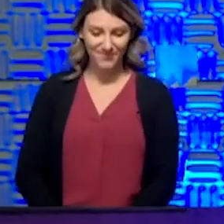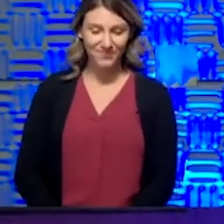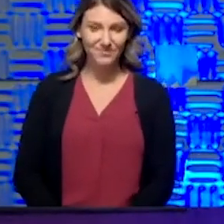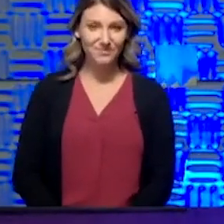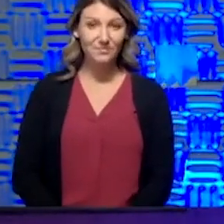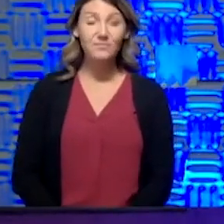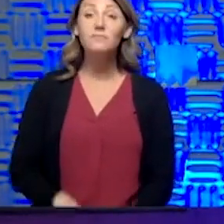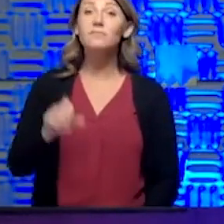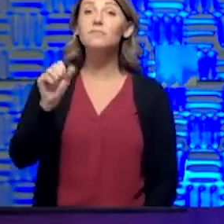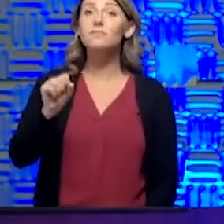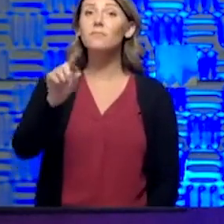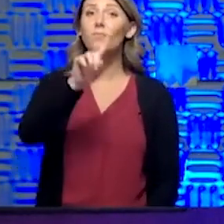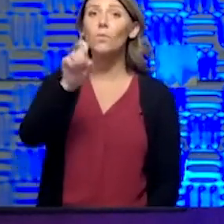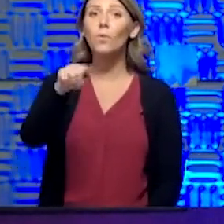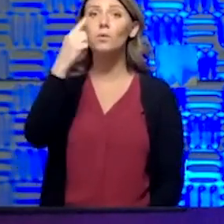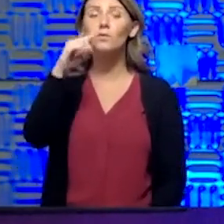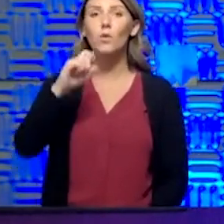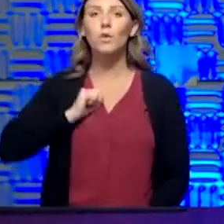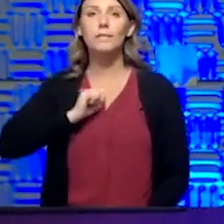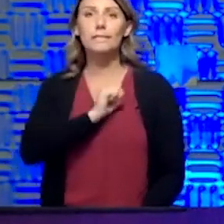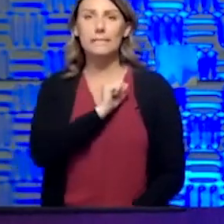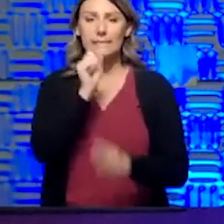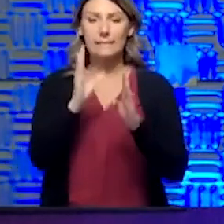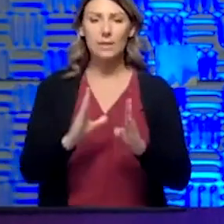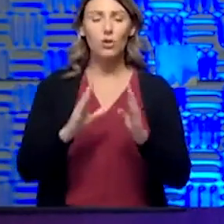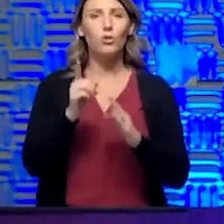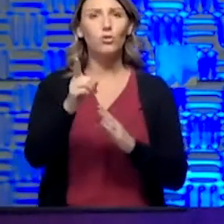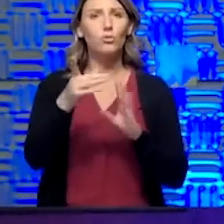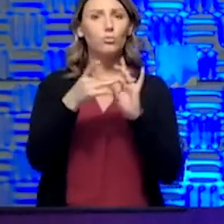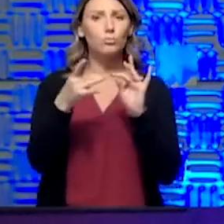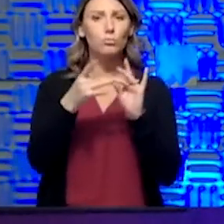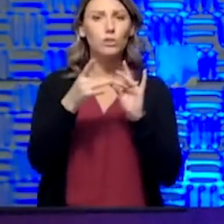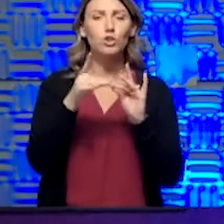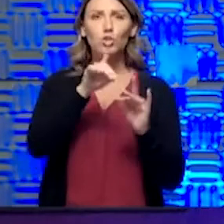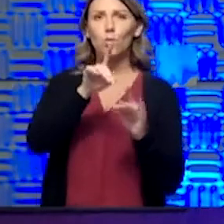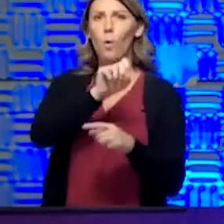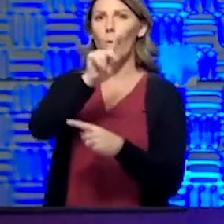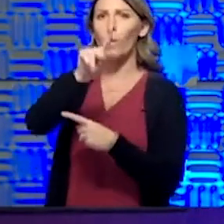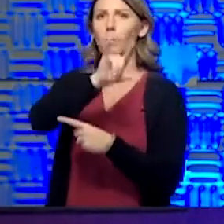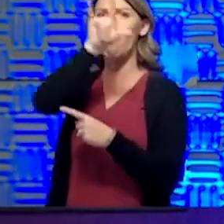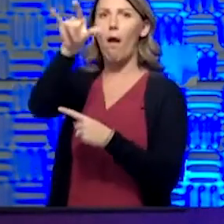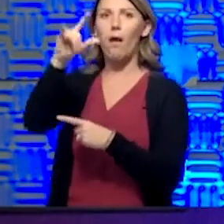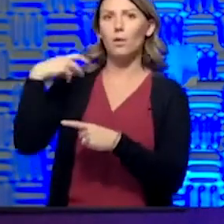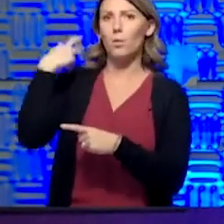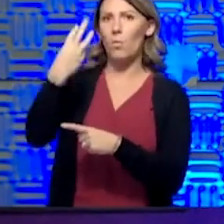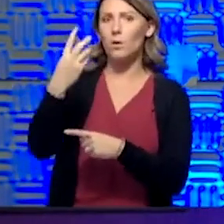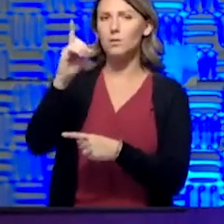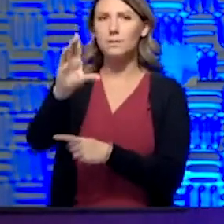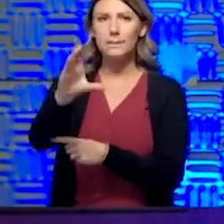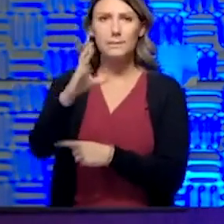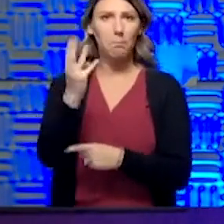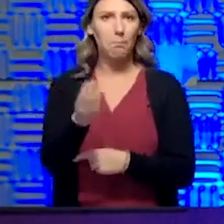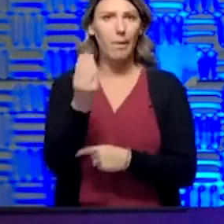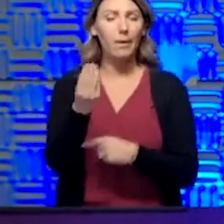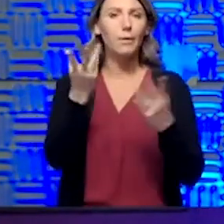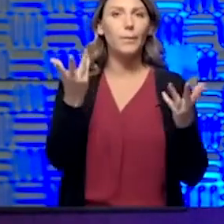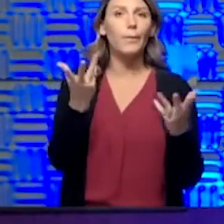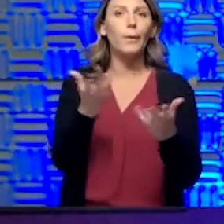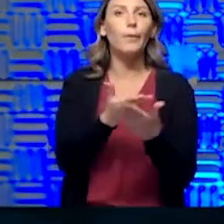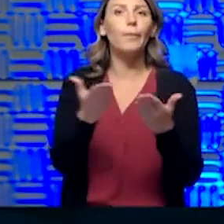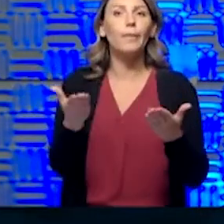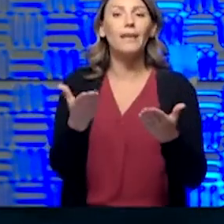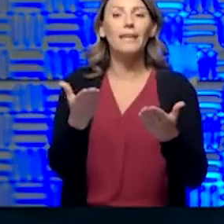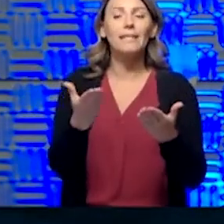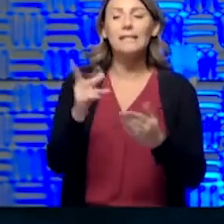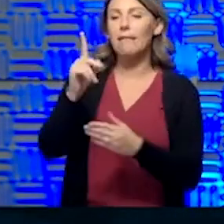Yeah, this is a question for the senator. You mentioned you were going back to Washington on Monday. Just what are some things that Kansas residents